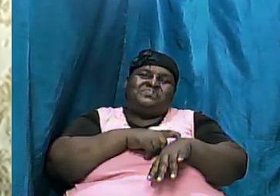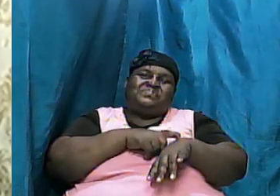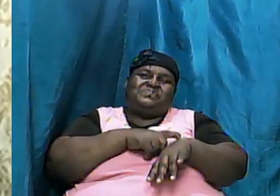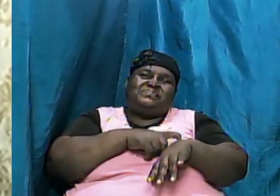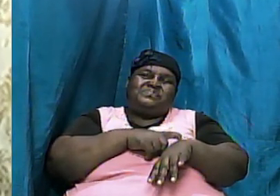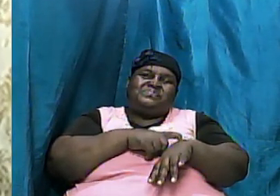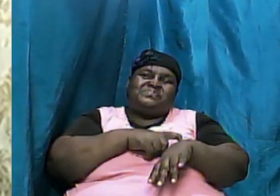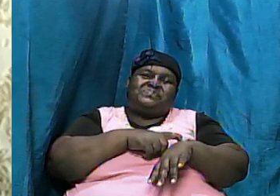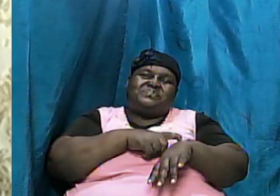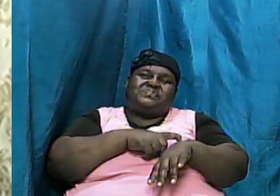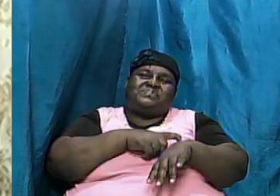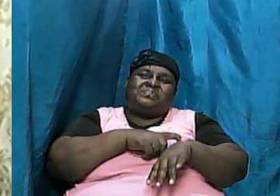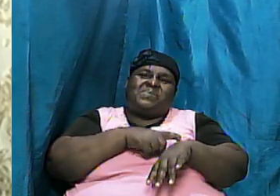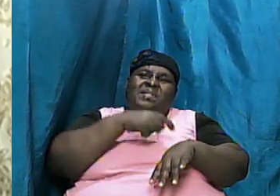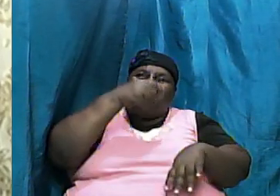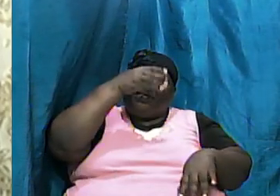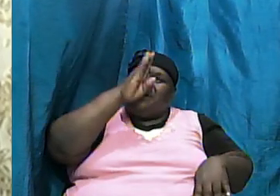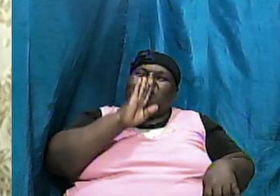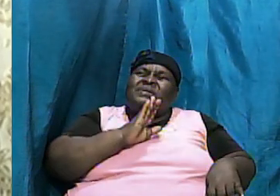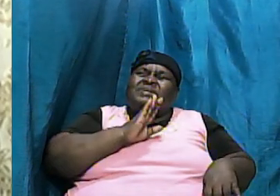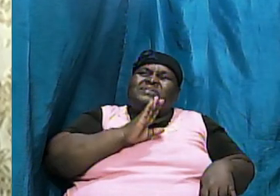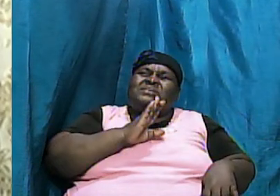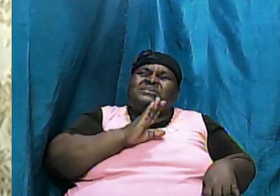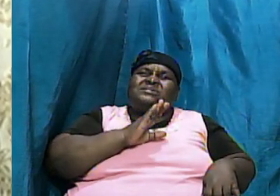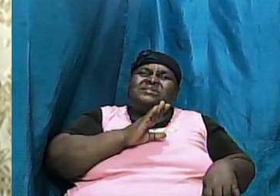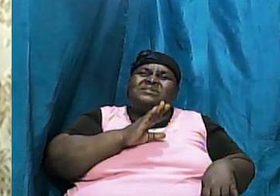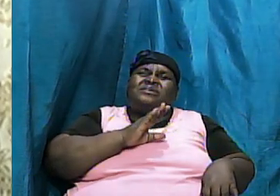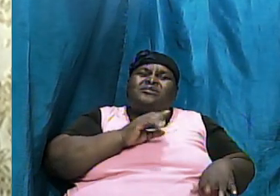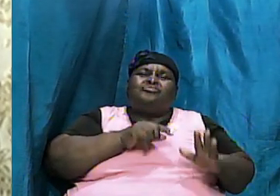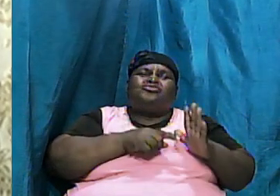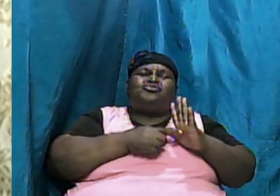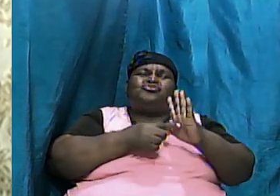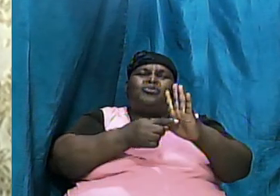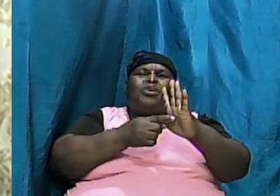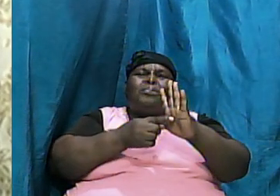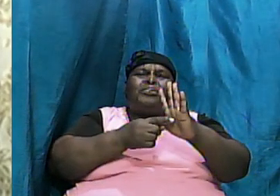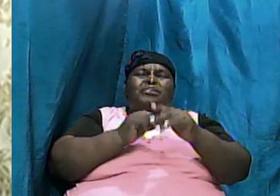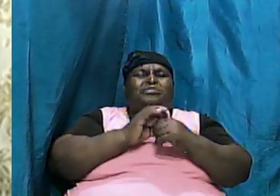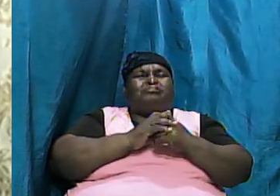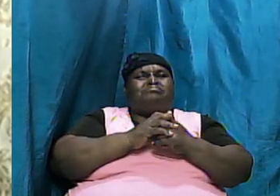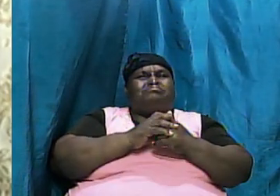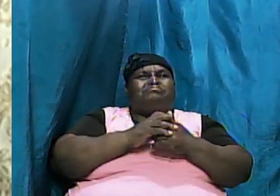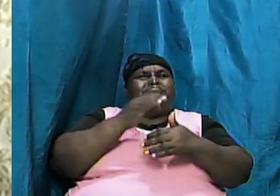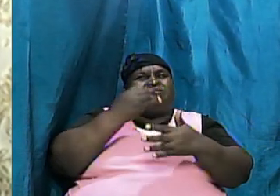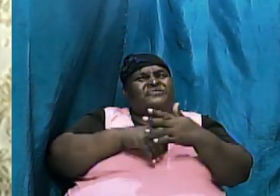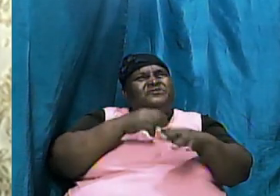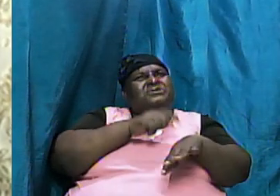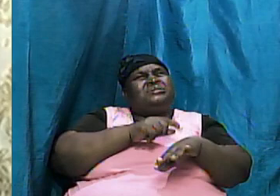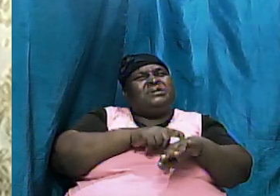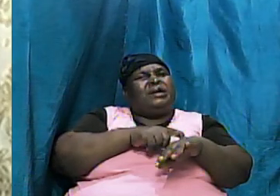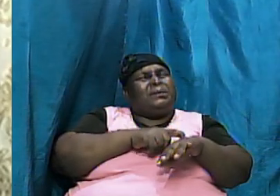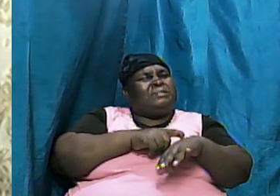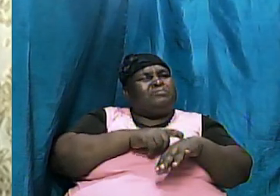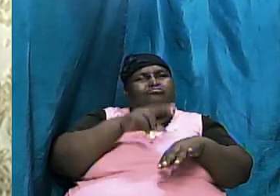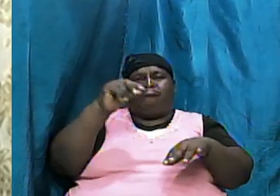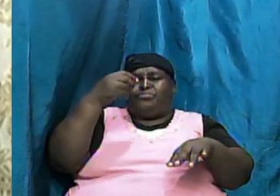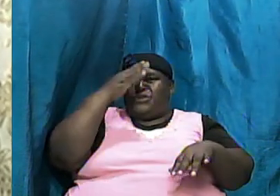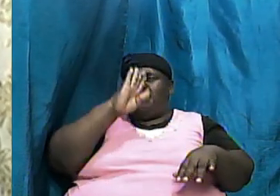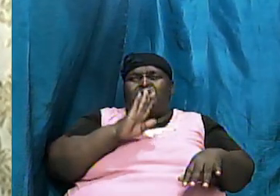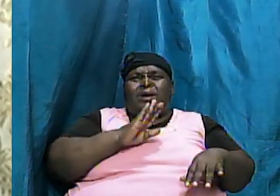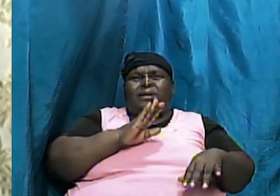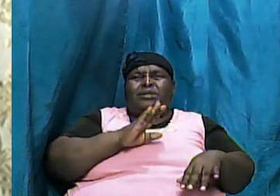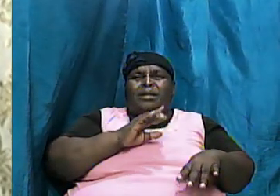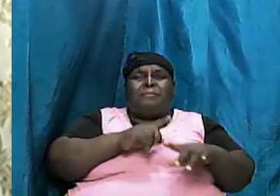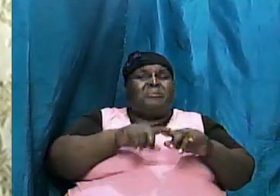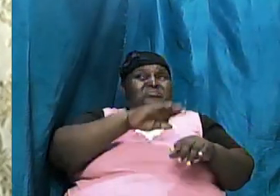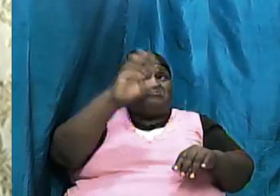when God emerged it means before that time there was no God but there was never